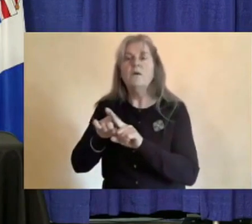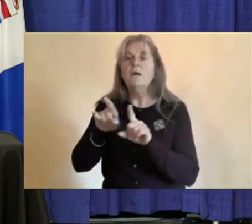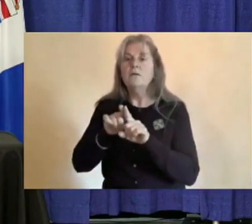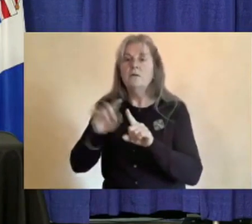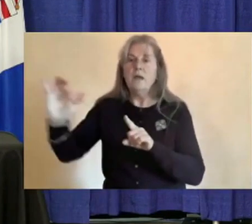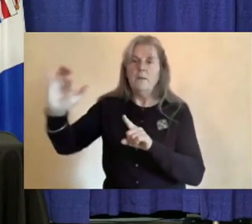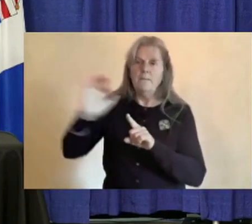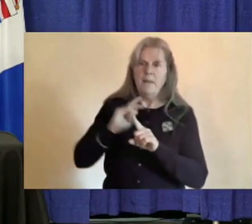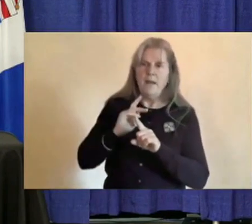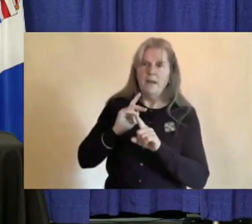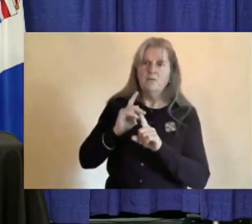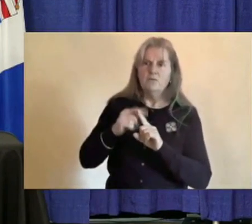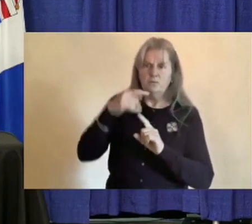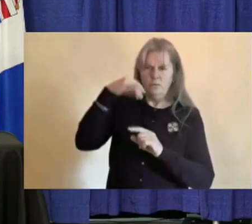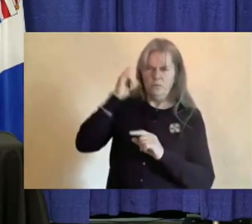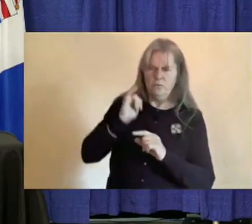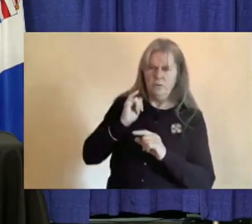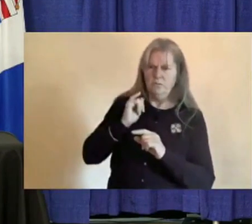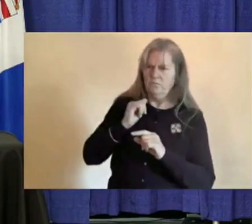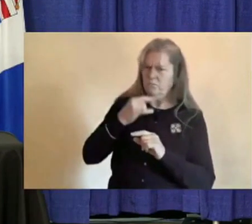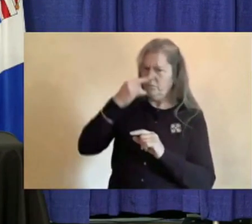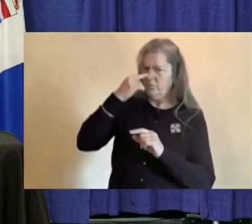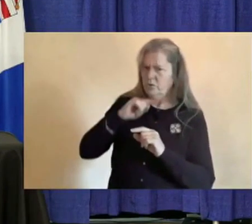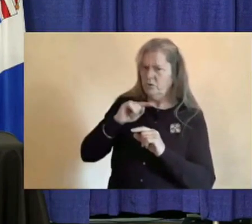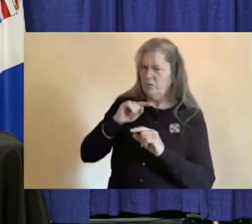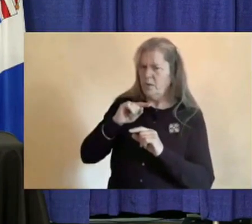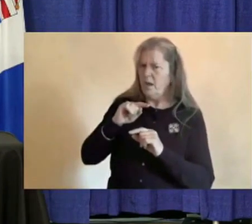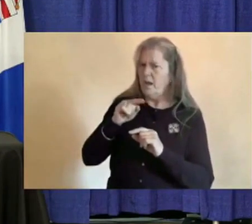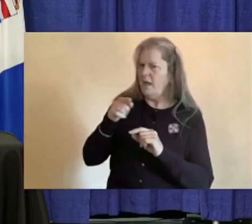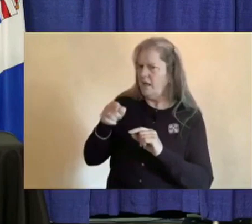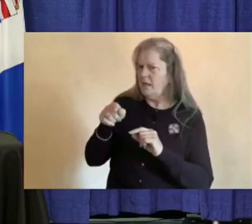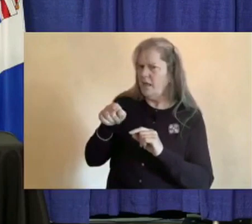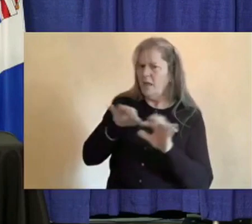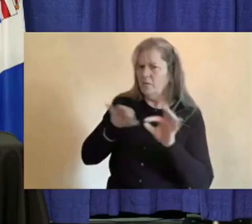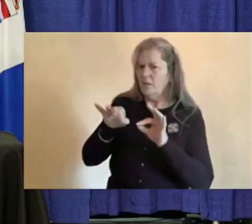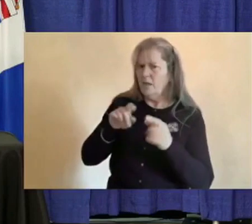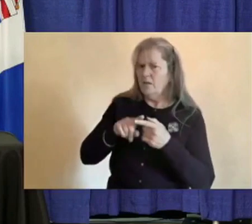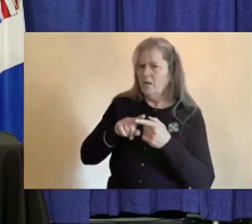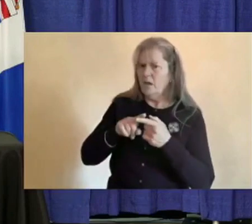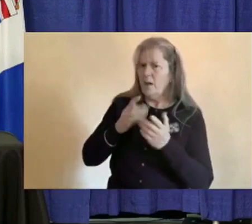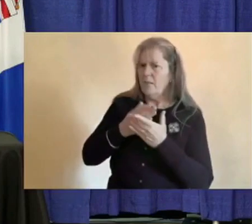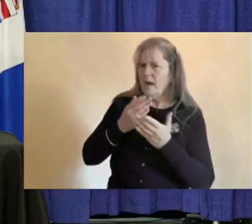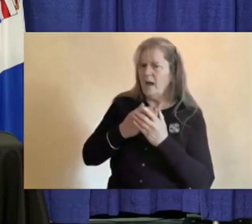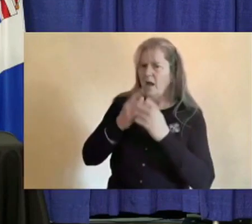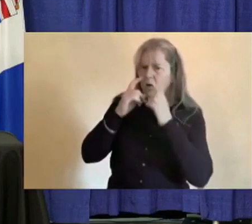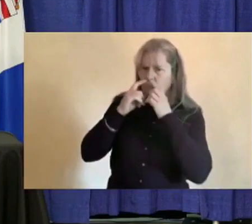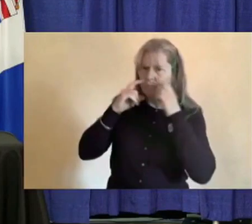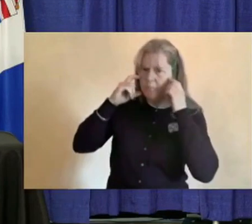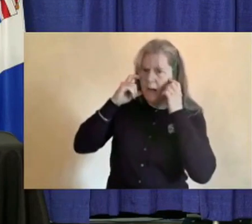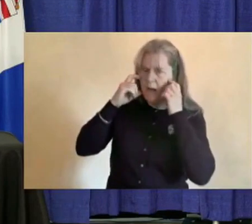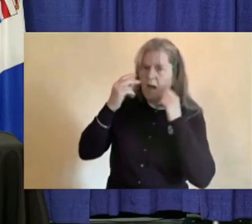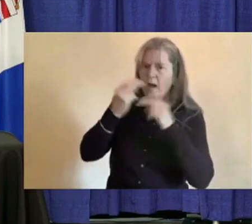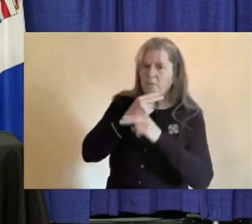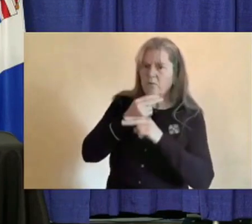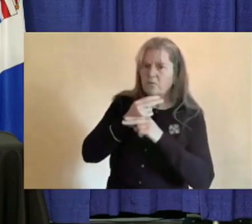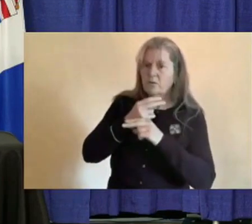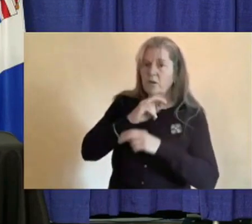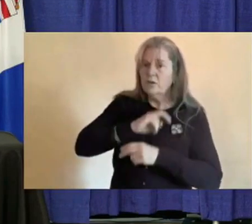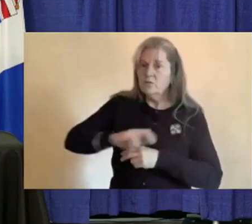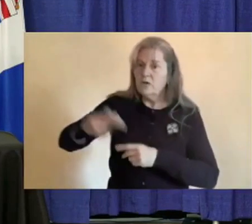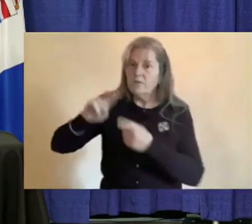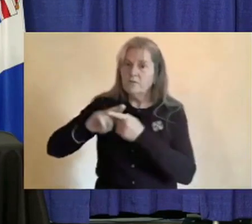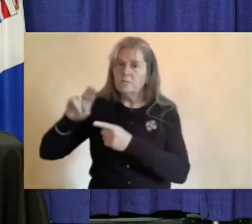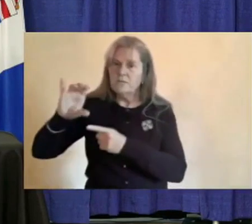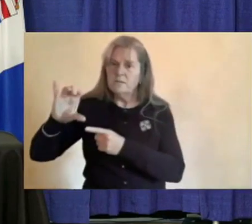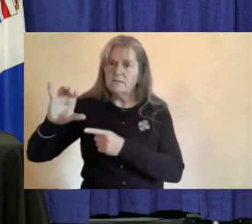address mask use for those who have returned from B.C. I am hearing that people